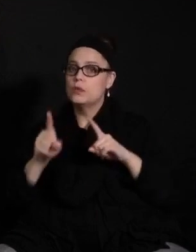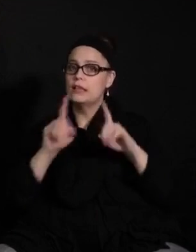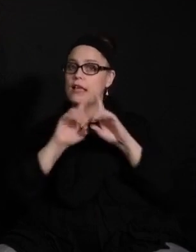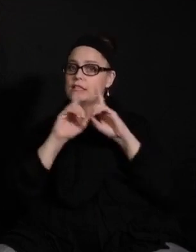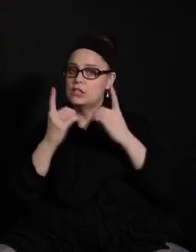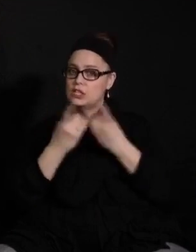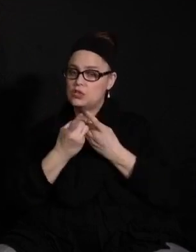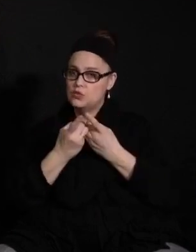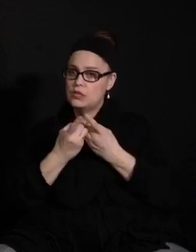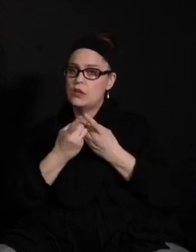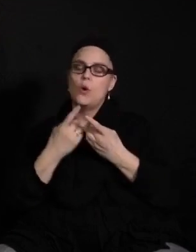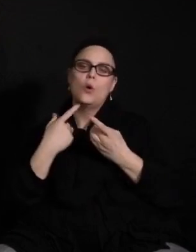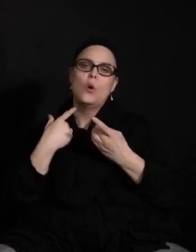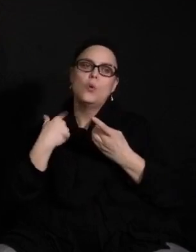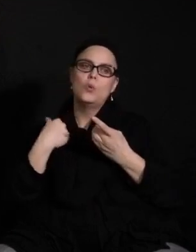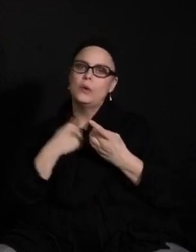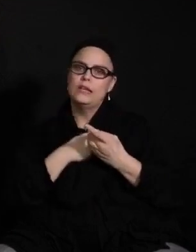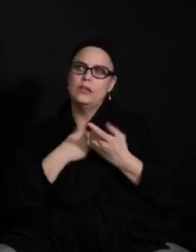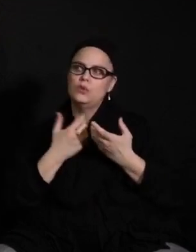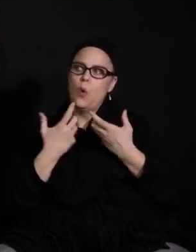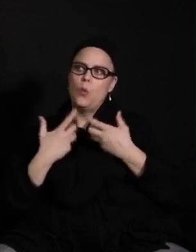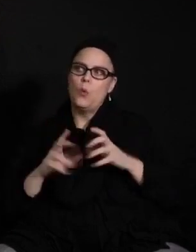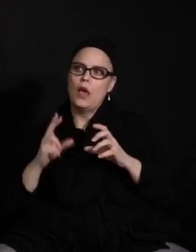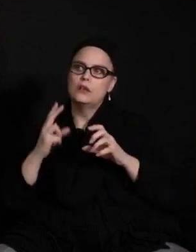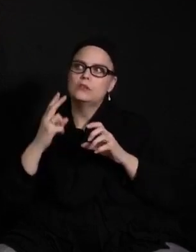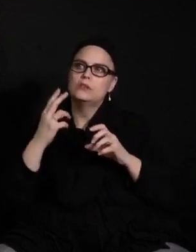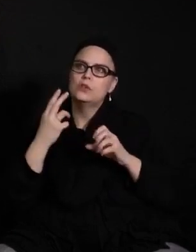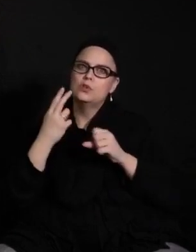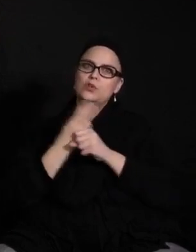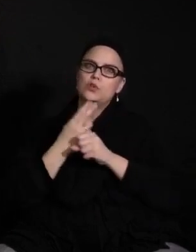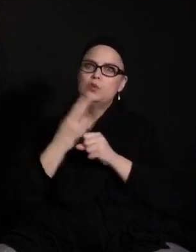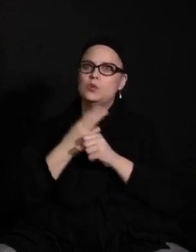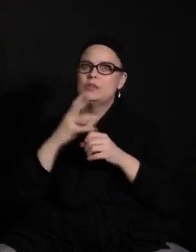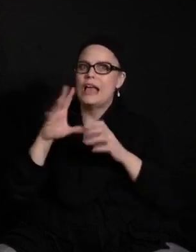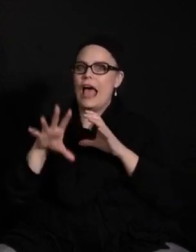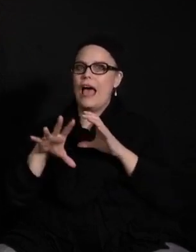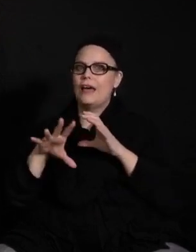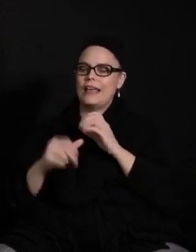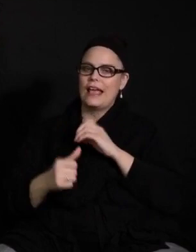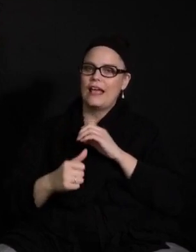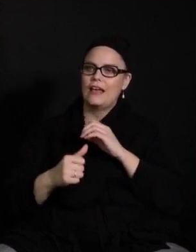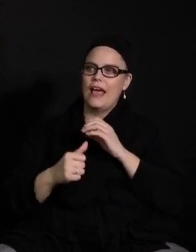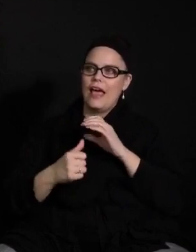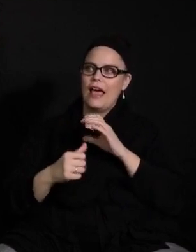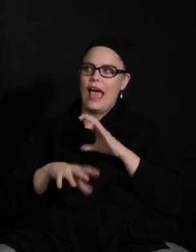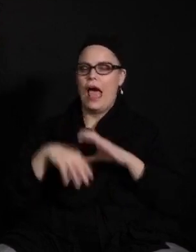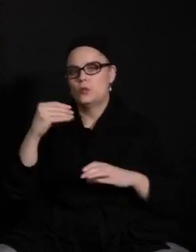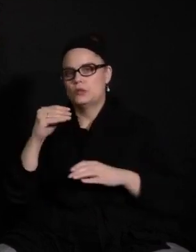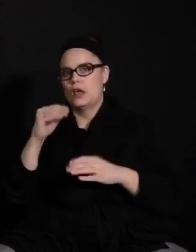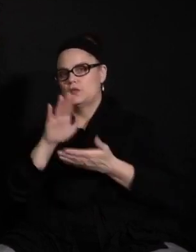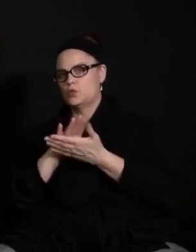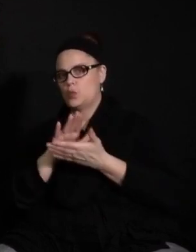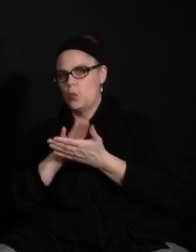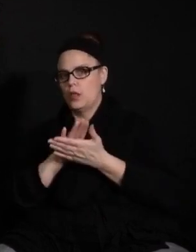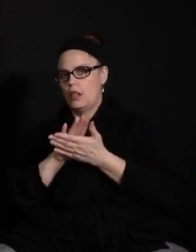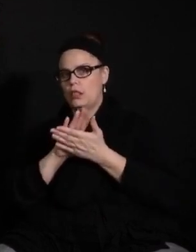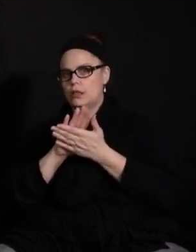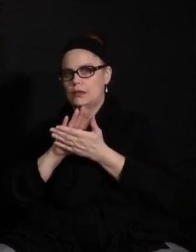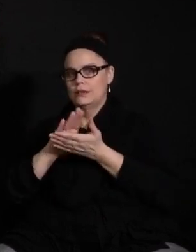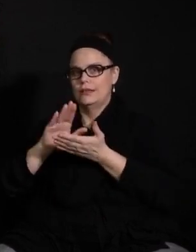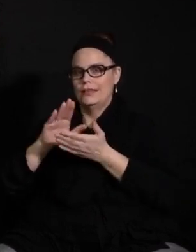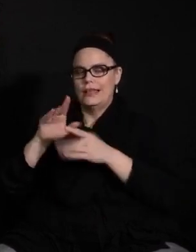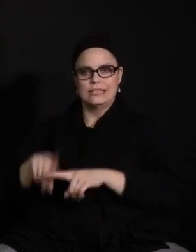are discouraging using any kind of out of school suspension for refusal to wear a mask, but really want to